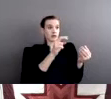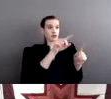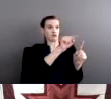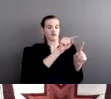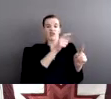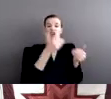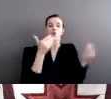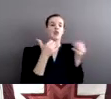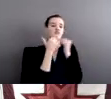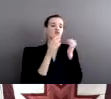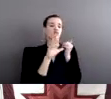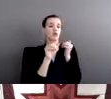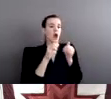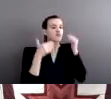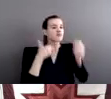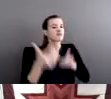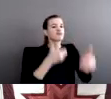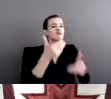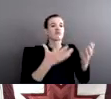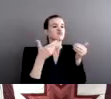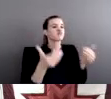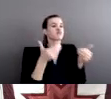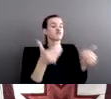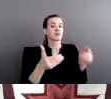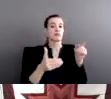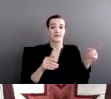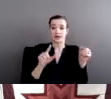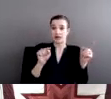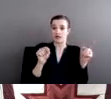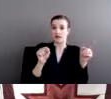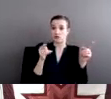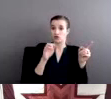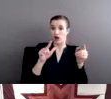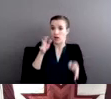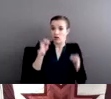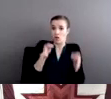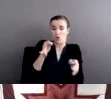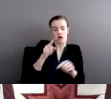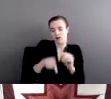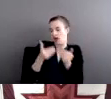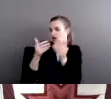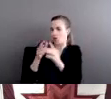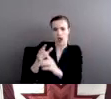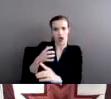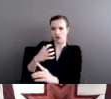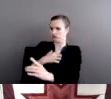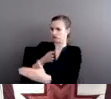authority to prosecute that crime. They must depend on the federal officials,